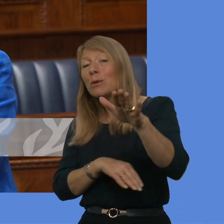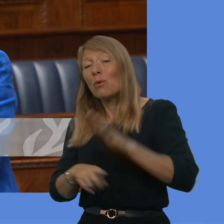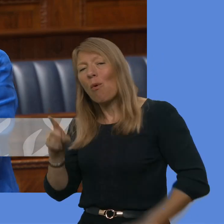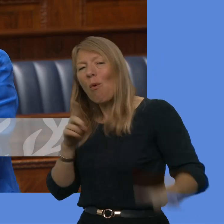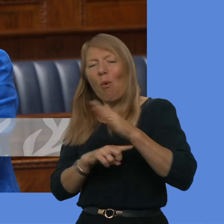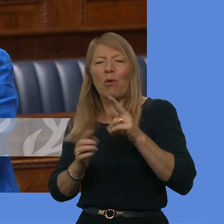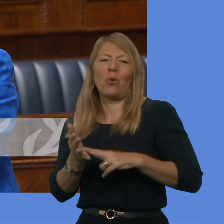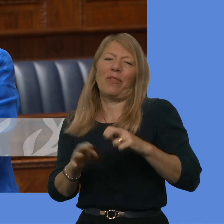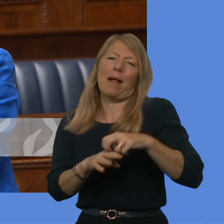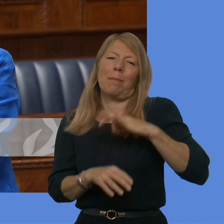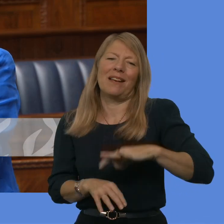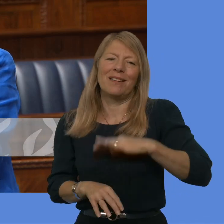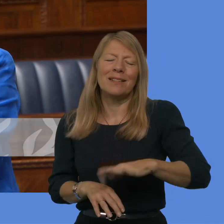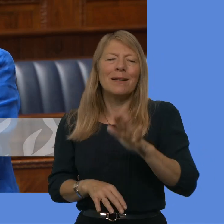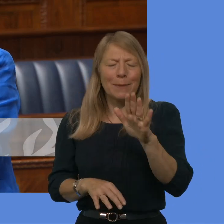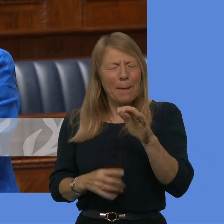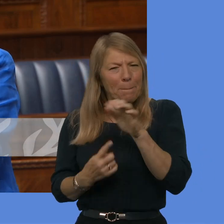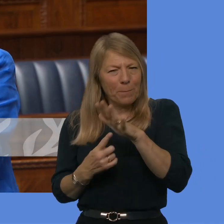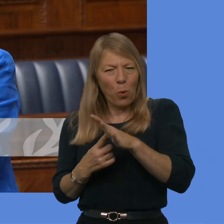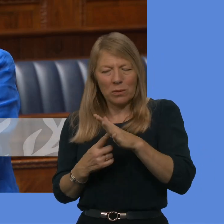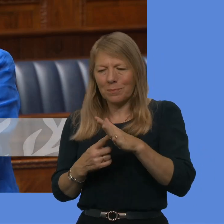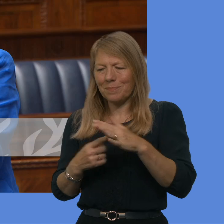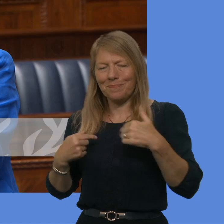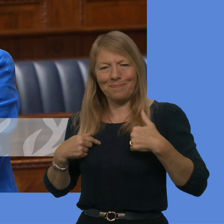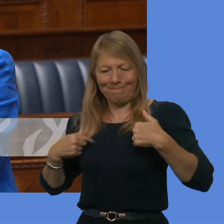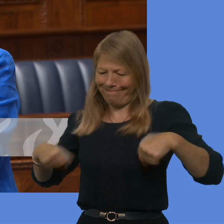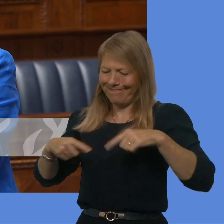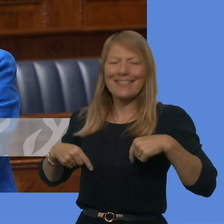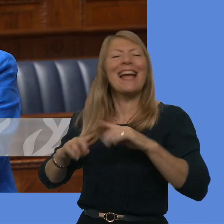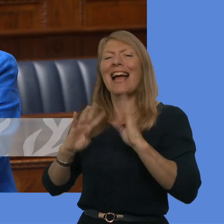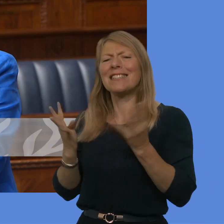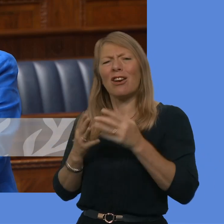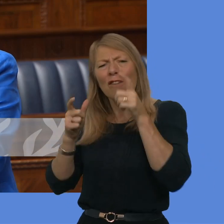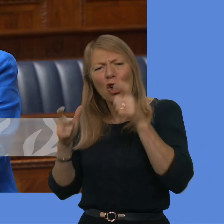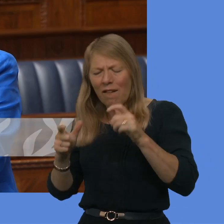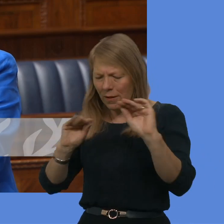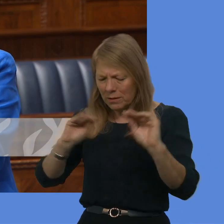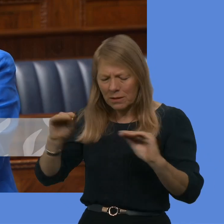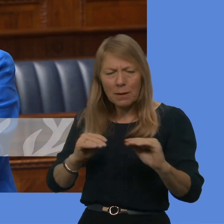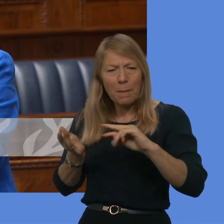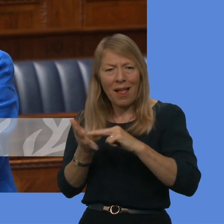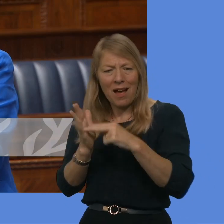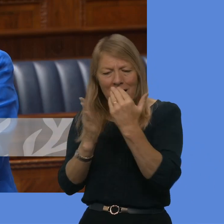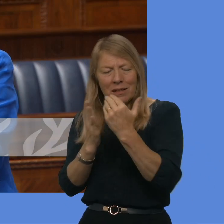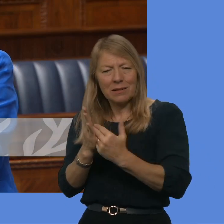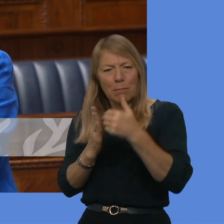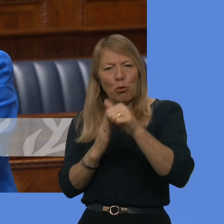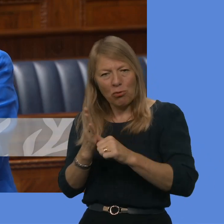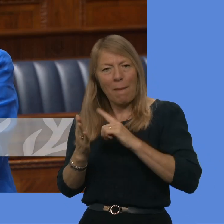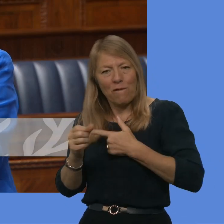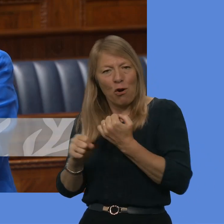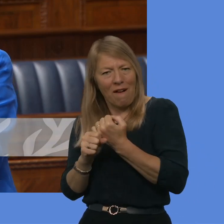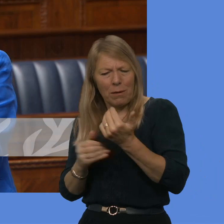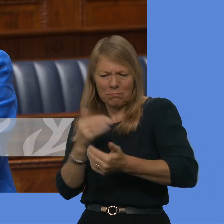particular actions that we take as an executive and within those departments. But as said earlier in these questions, we also need to ensure